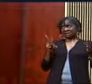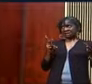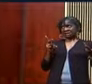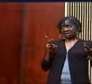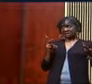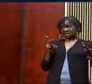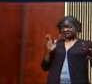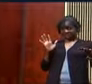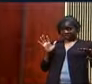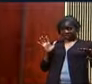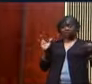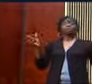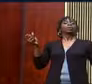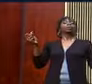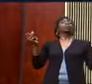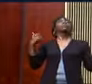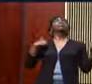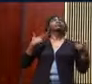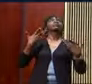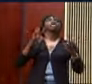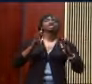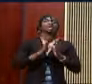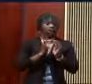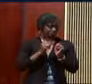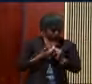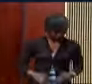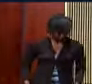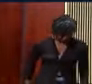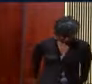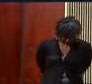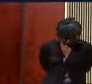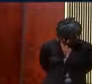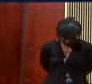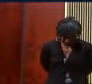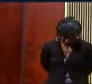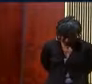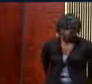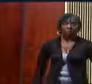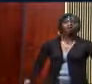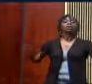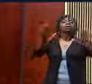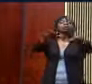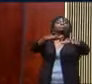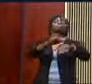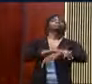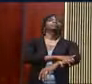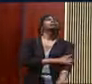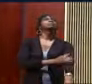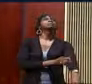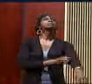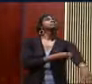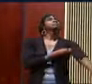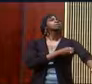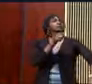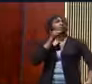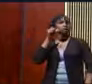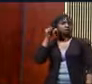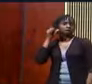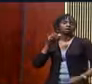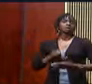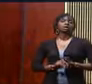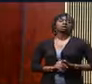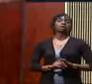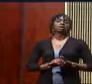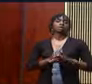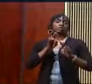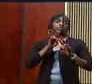How do I close? Oh, this is good. Yesterday, Pastor Fitz, after the funeral of our beloved